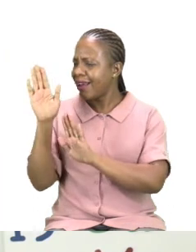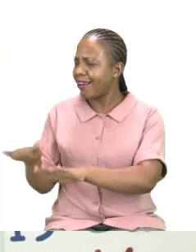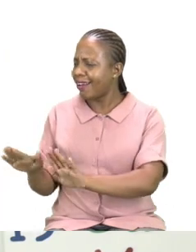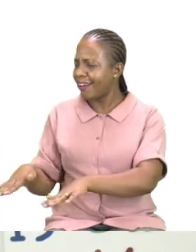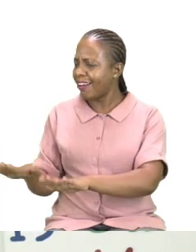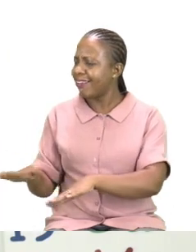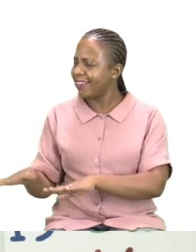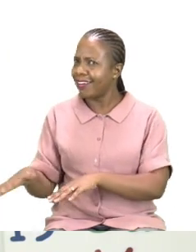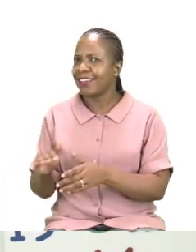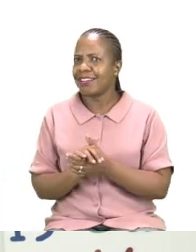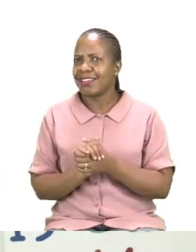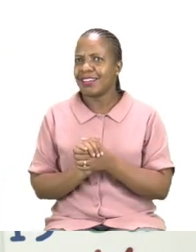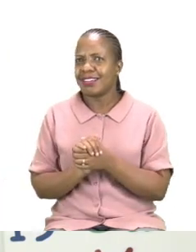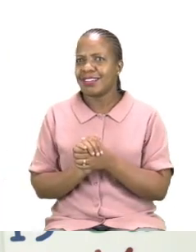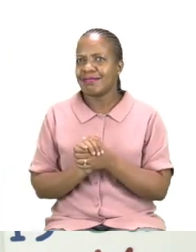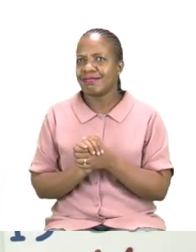Oh.